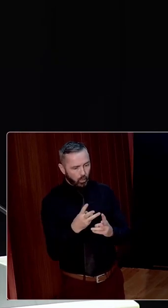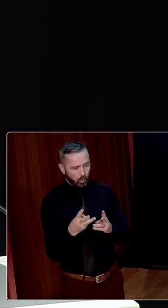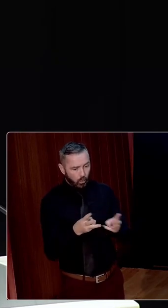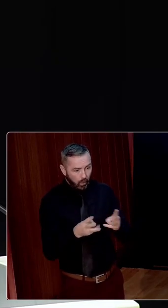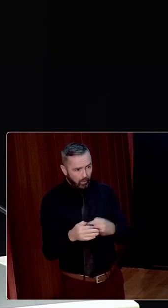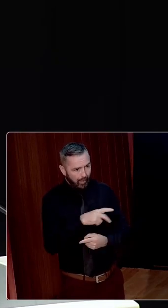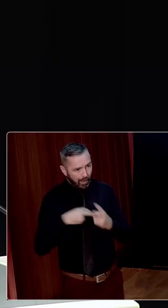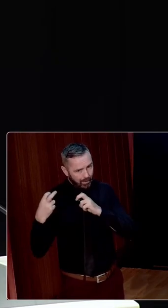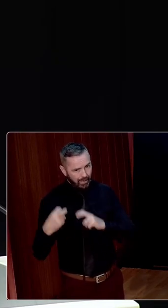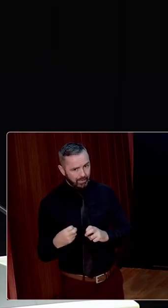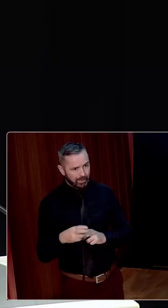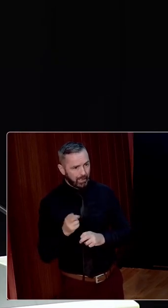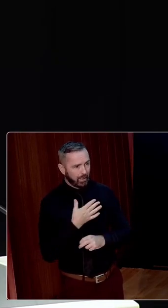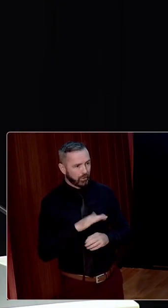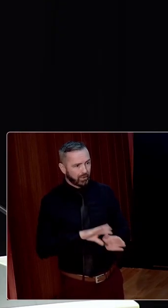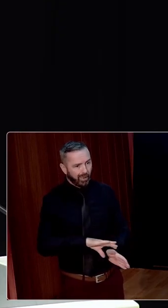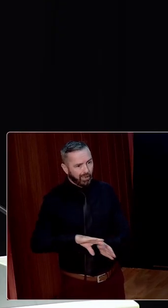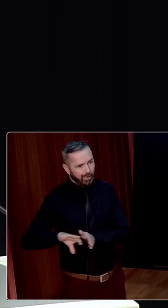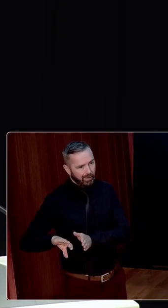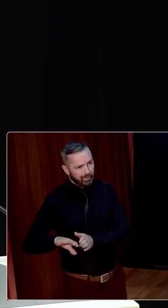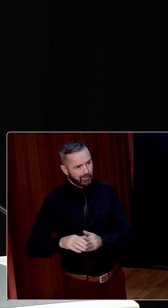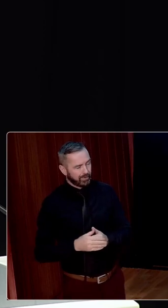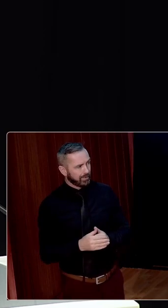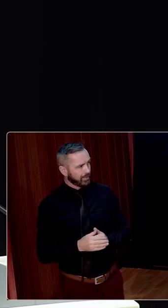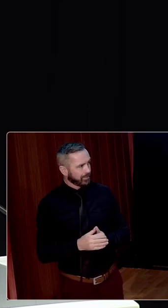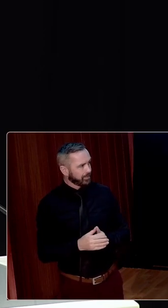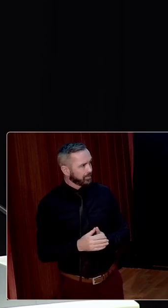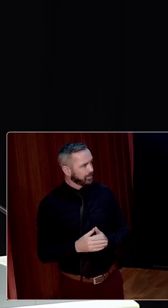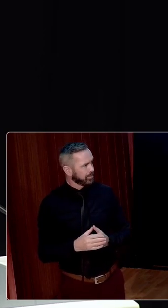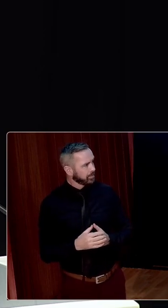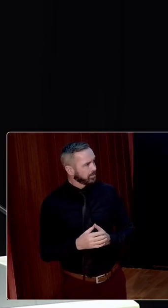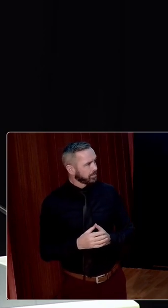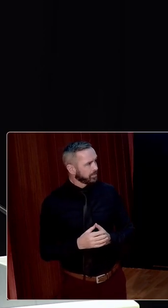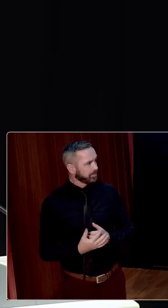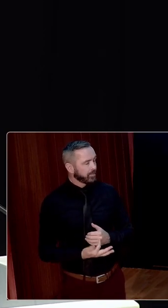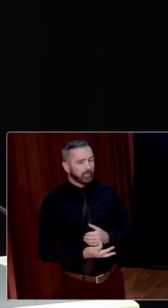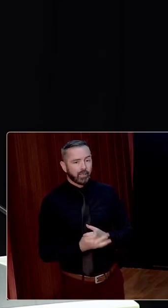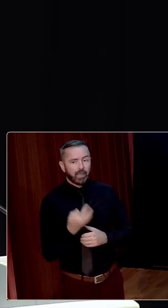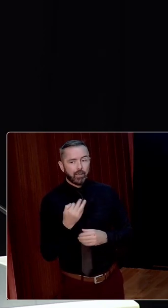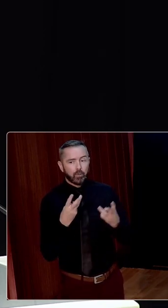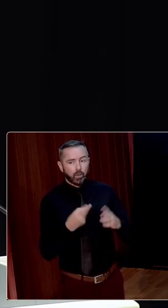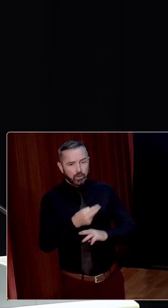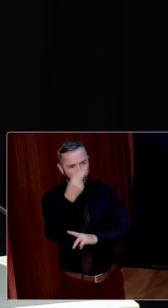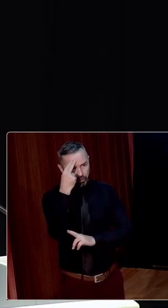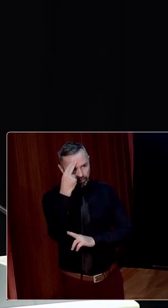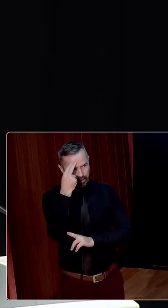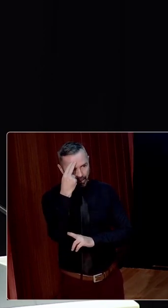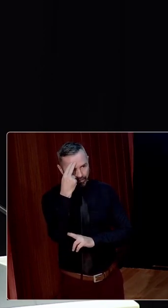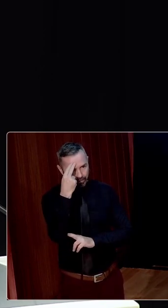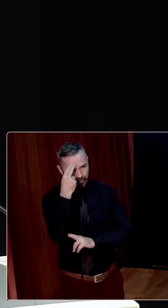It can't be relegated merely to the footnotes and its sources mined for their content. If we seek to both understand